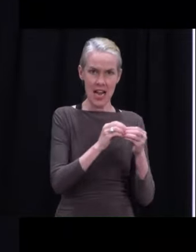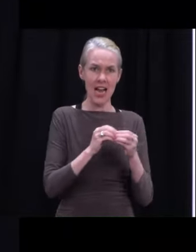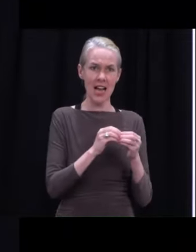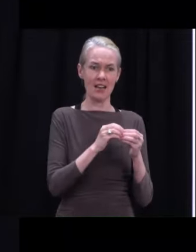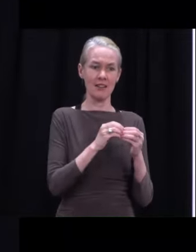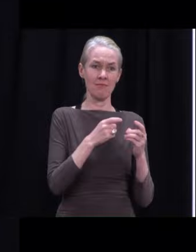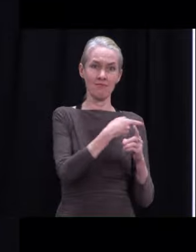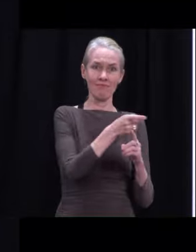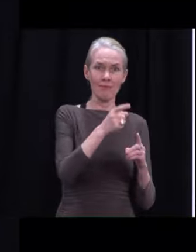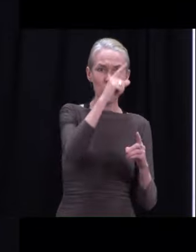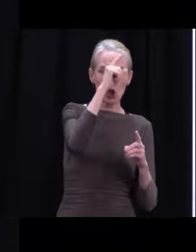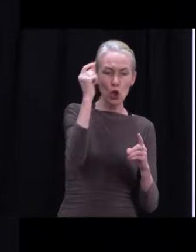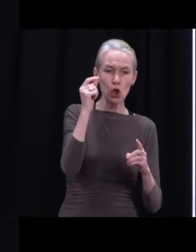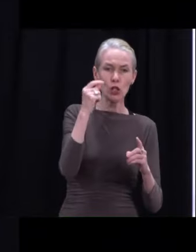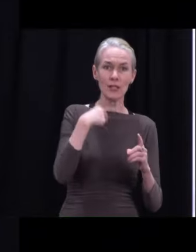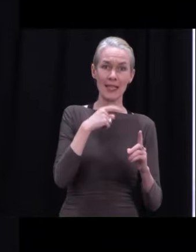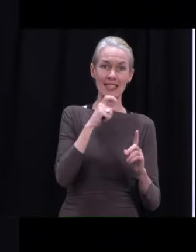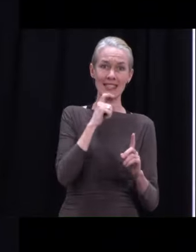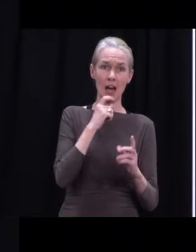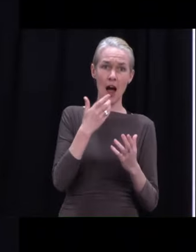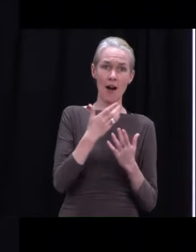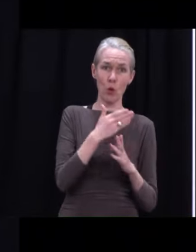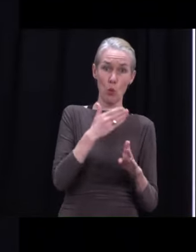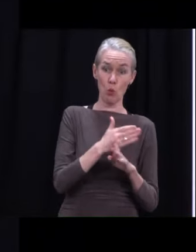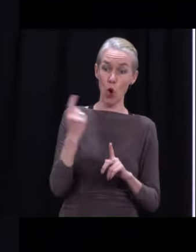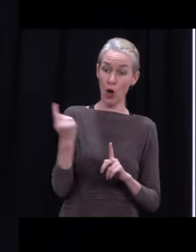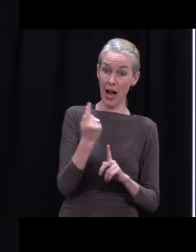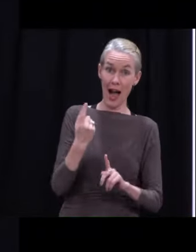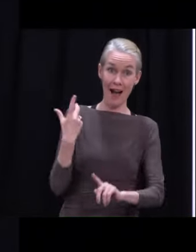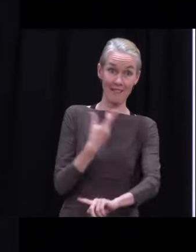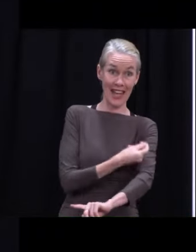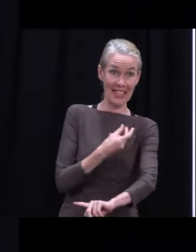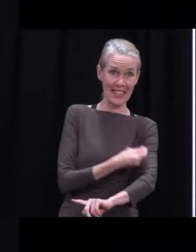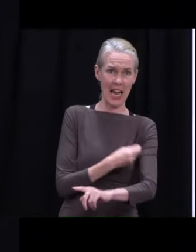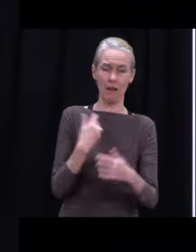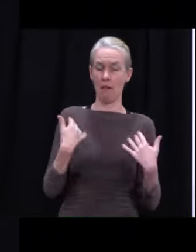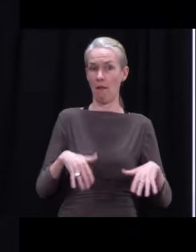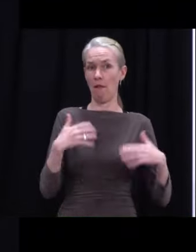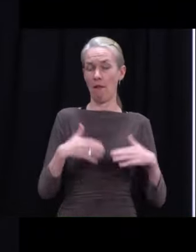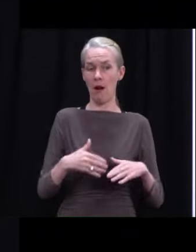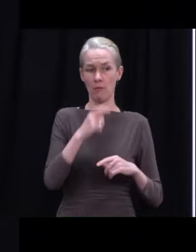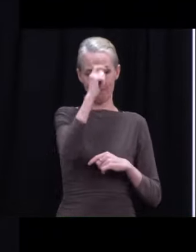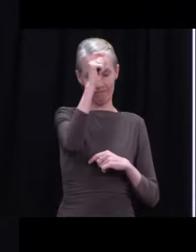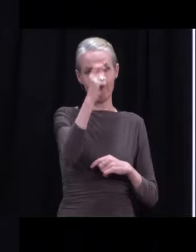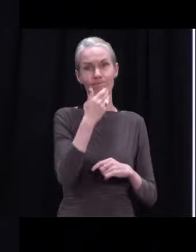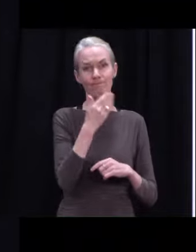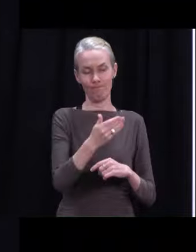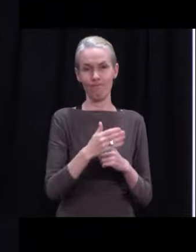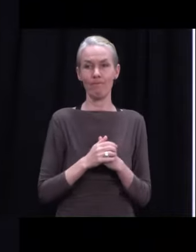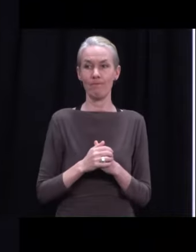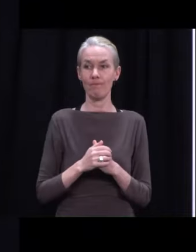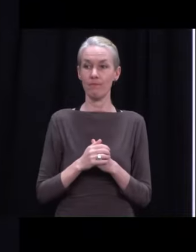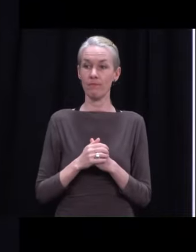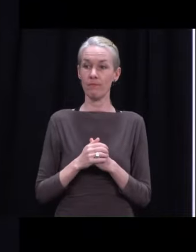demand, even though we had those limitations of simply not enough doses being supplied to us. Can you tell us how much money, if any, this